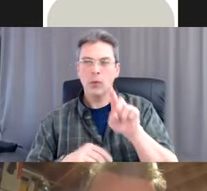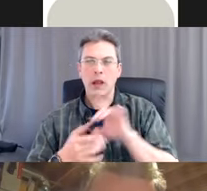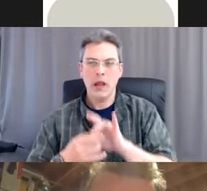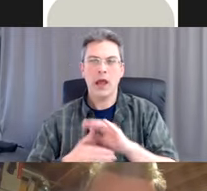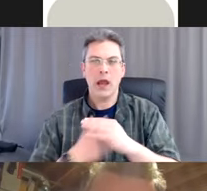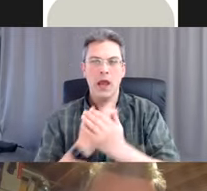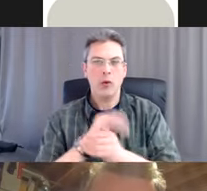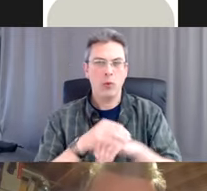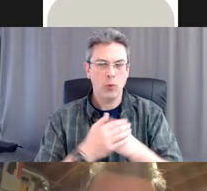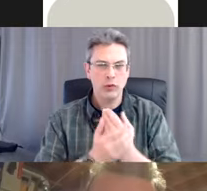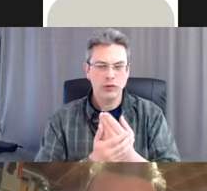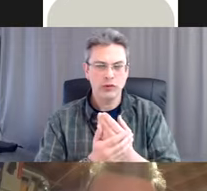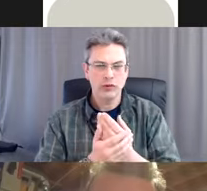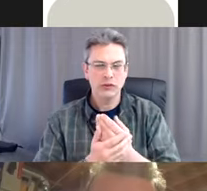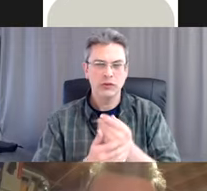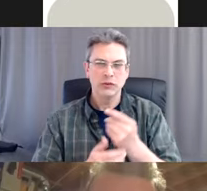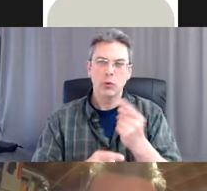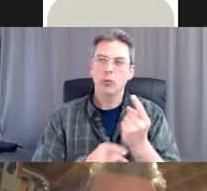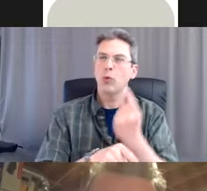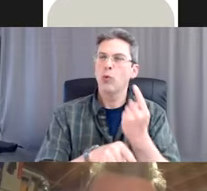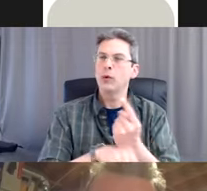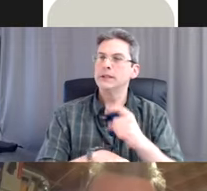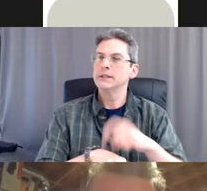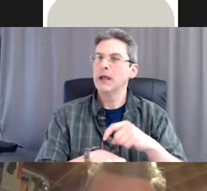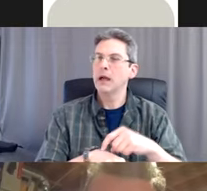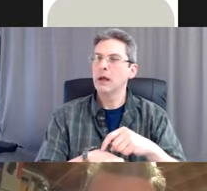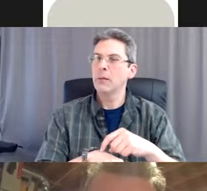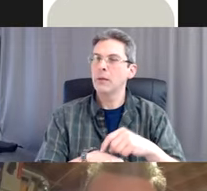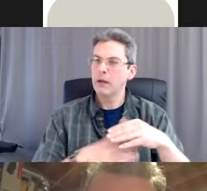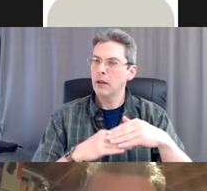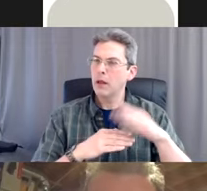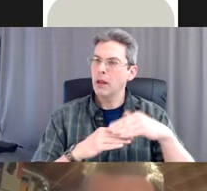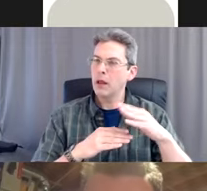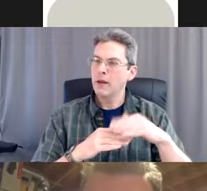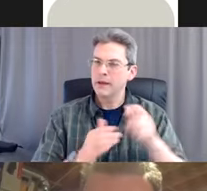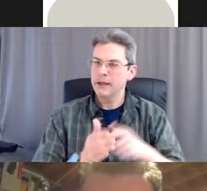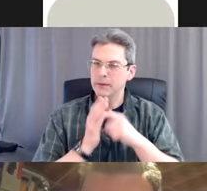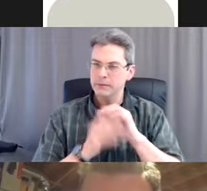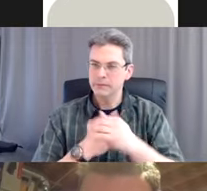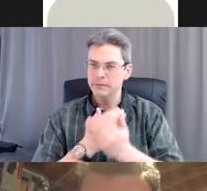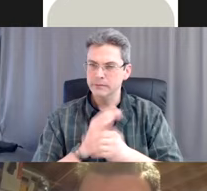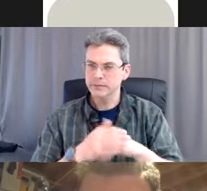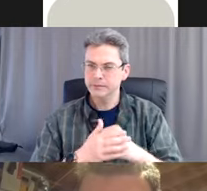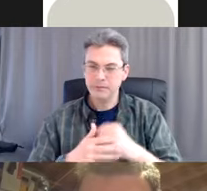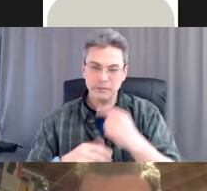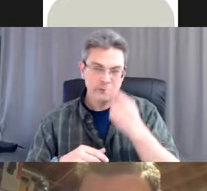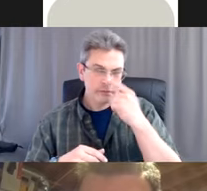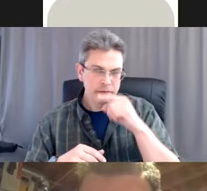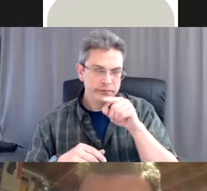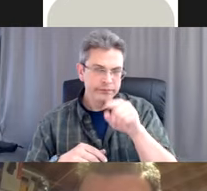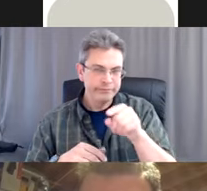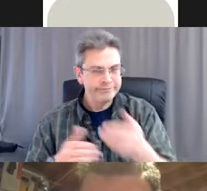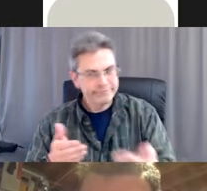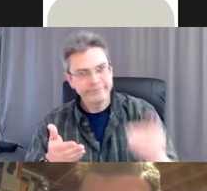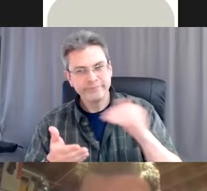appropriate amount of time to be hand washing. Um, and I'm wondering if you can just re restate for us